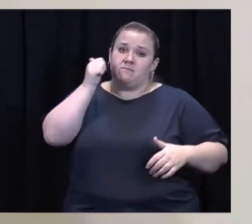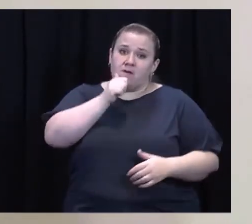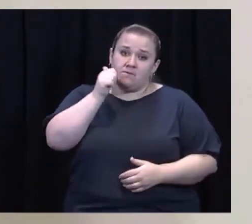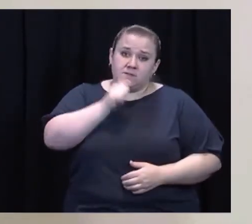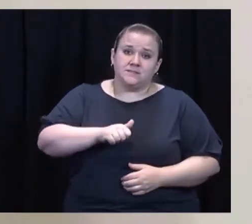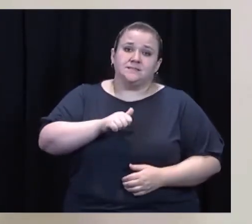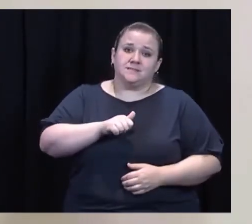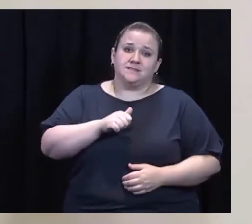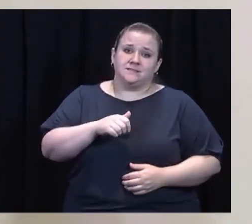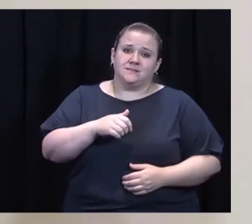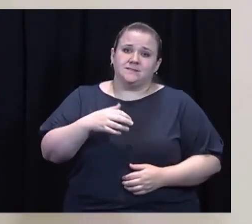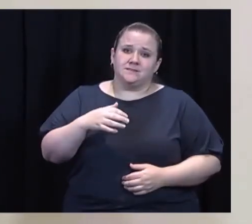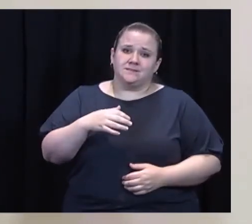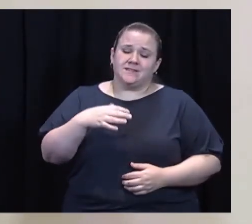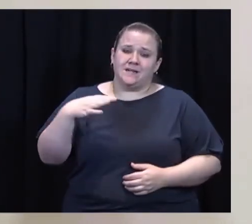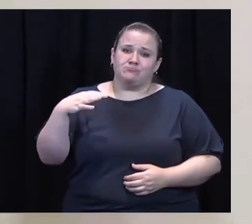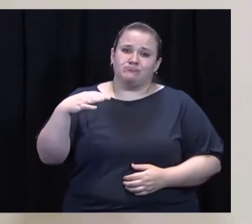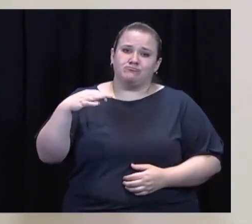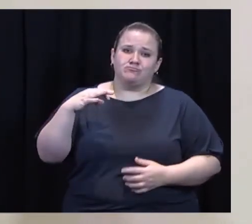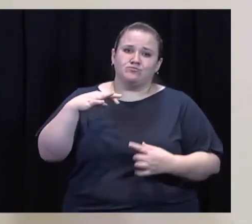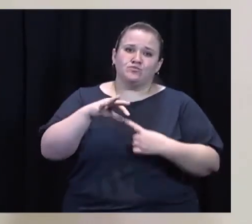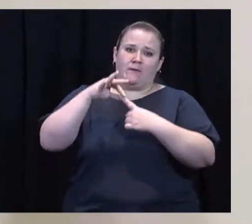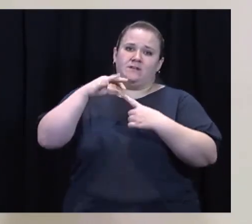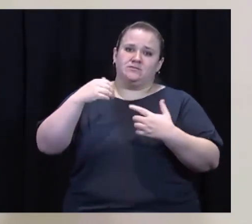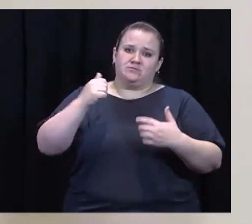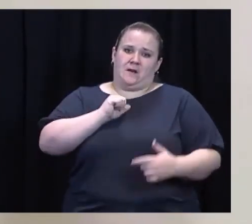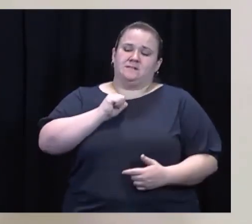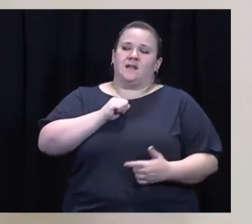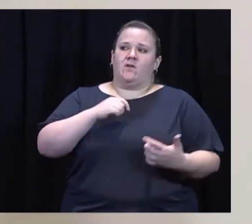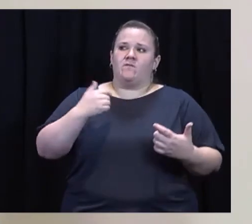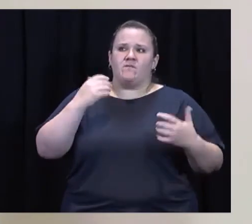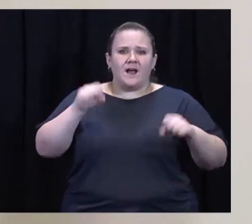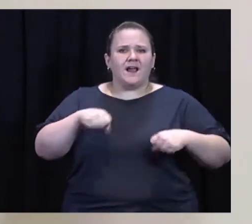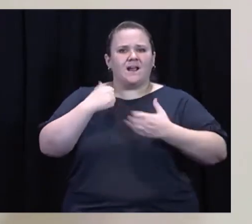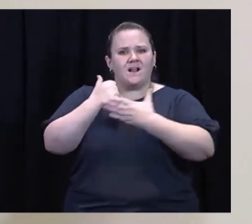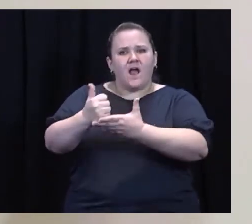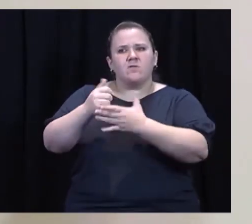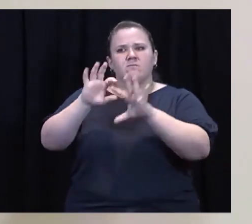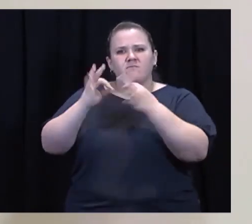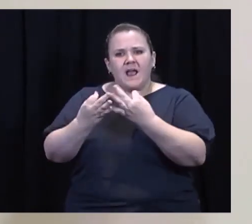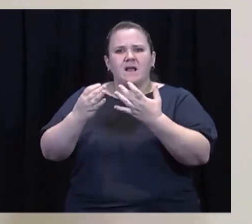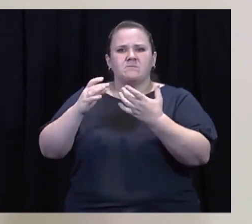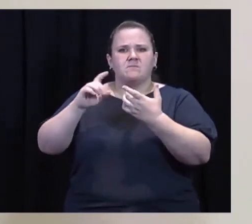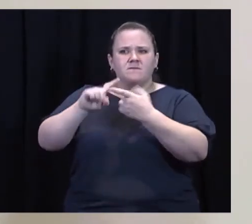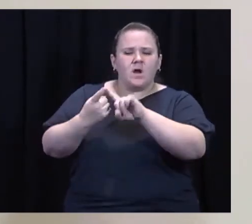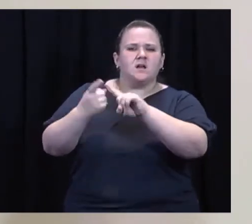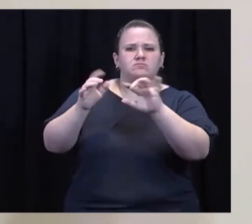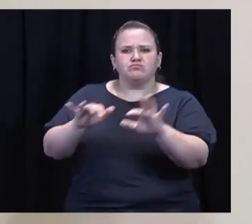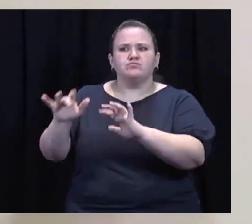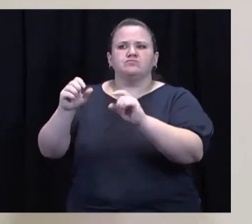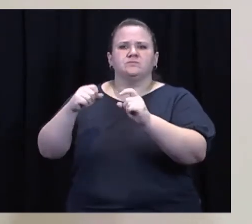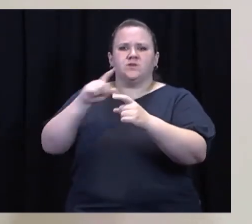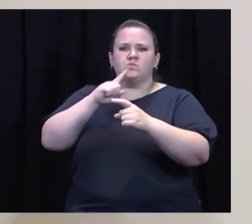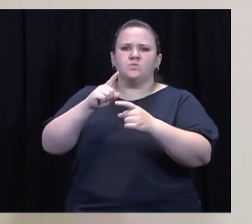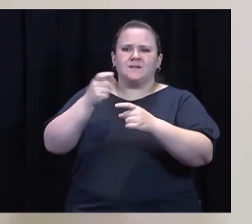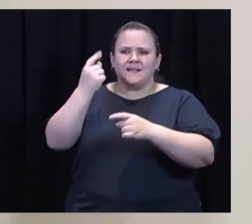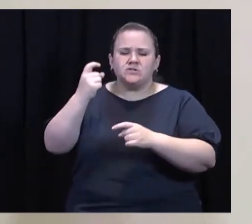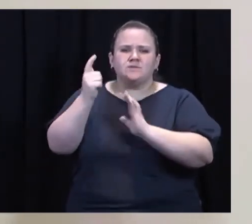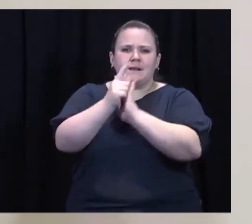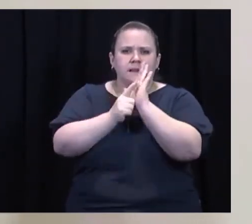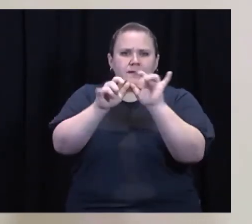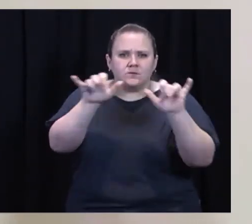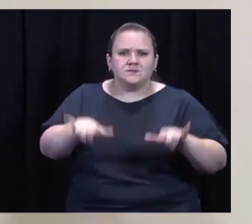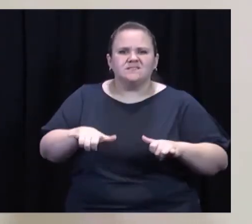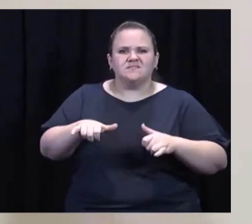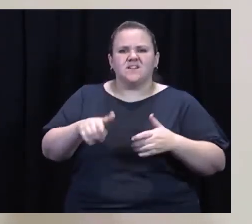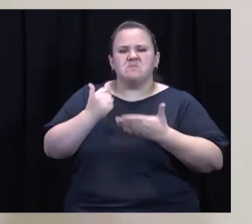have the daily privilege of helping my extraordinary clients and their loved ones navigate a complex public benefits and legal system, and to